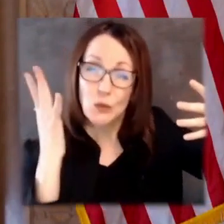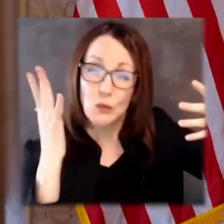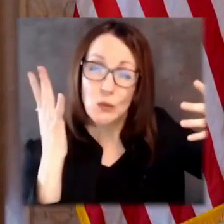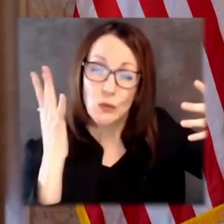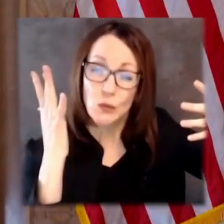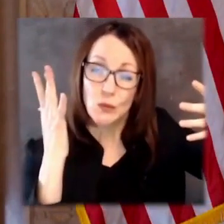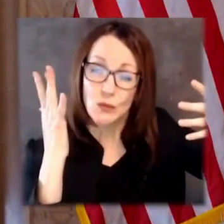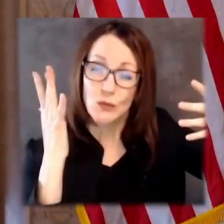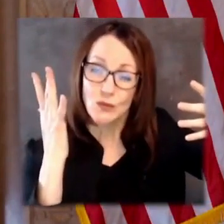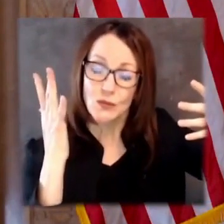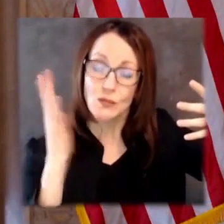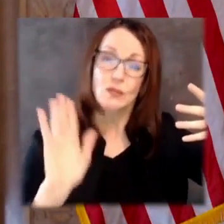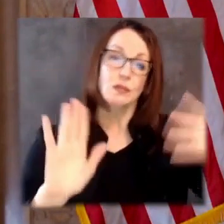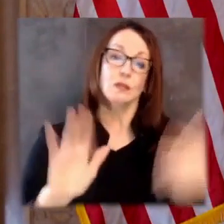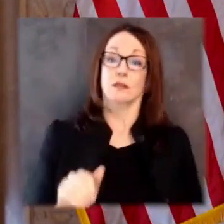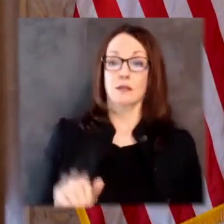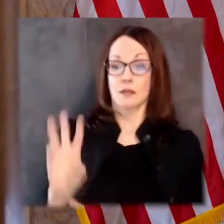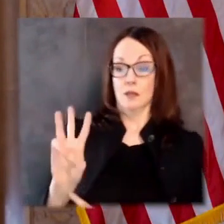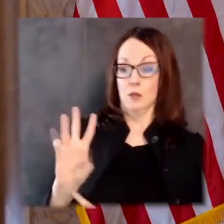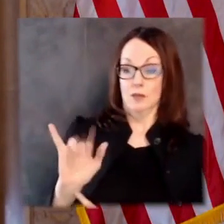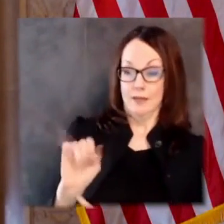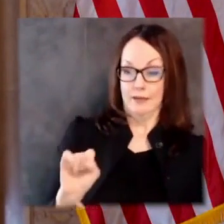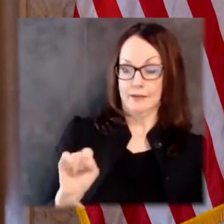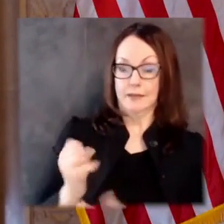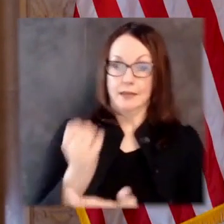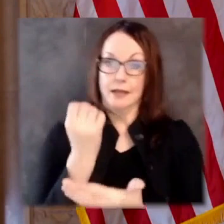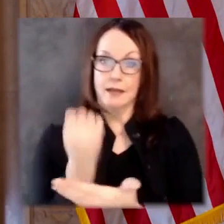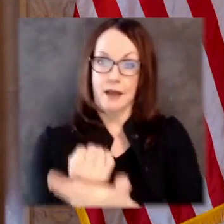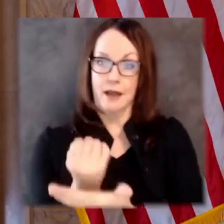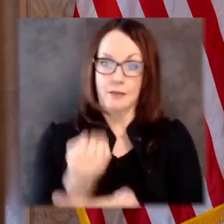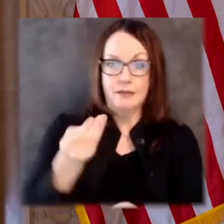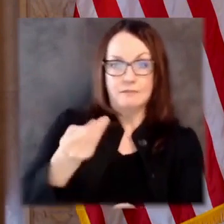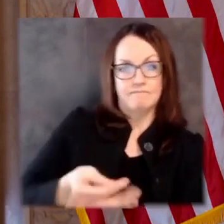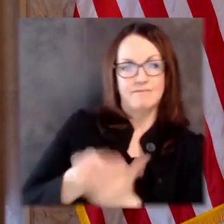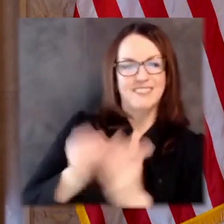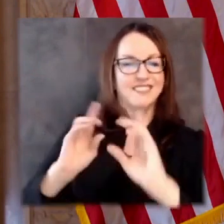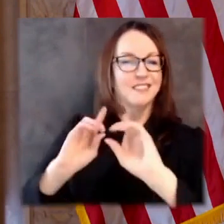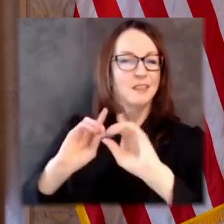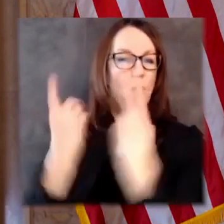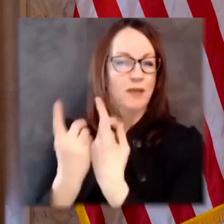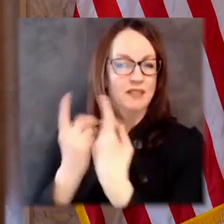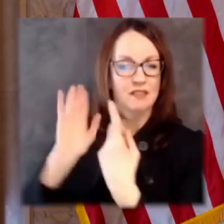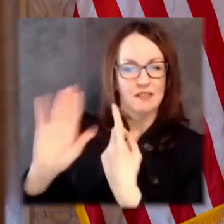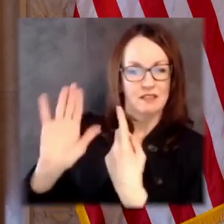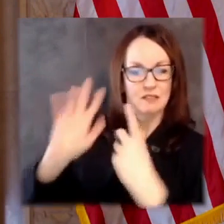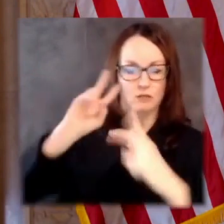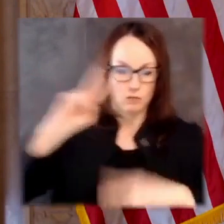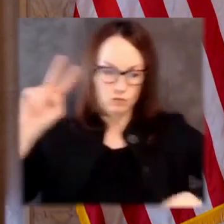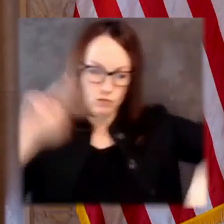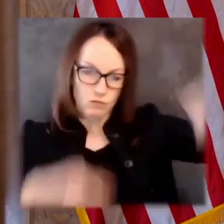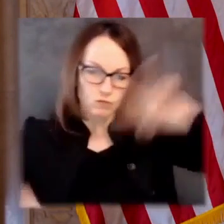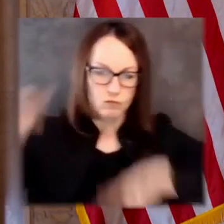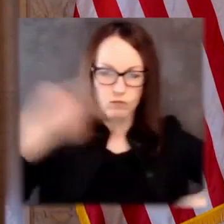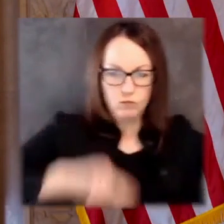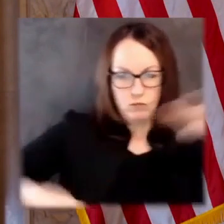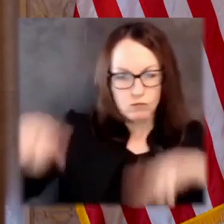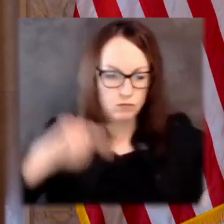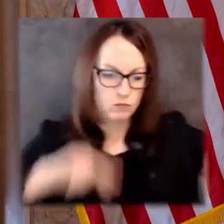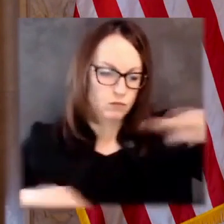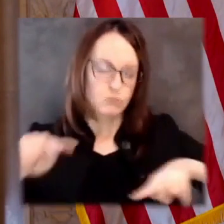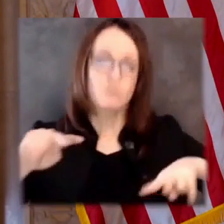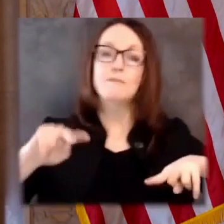Development Corporation released its Wisconsin Tomorrow Report. It highlighted broadband as one of three